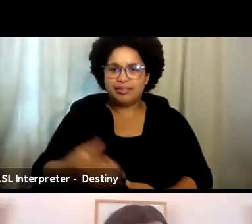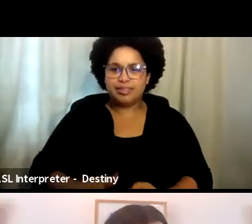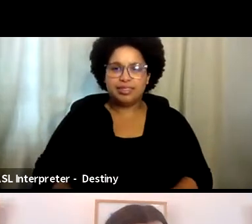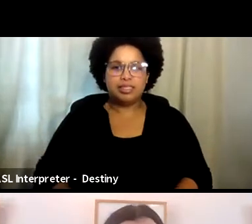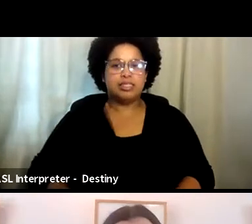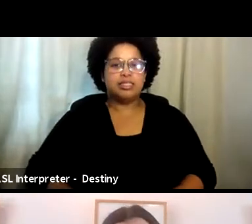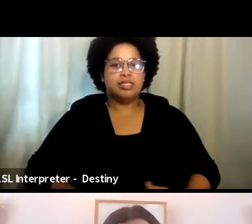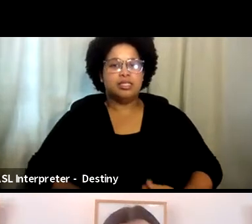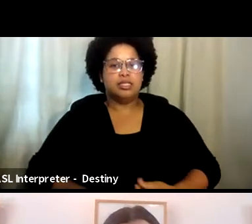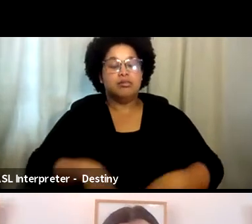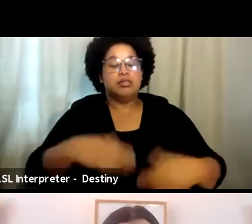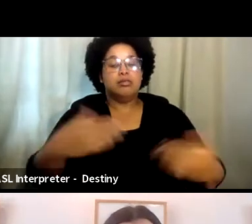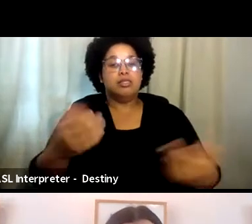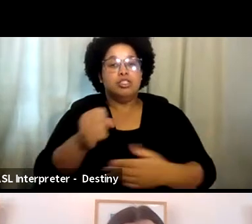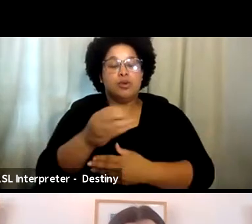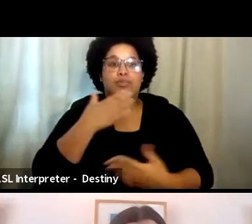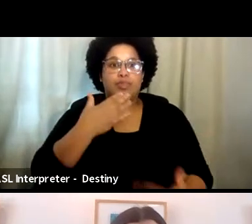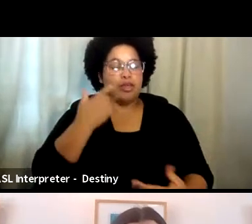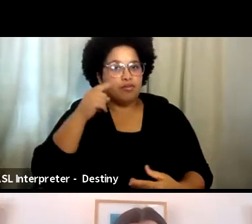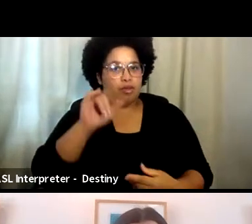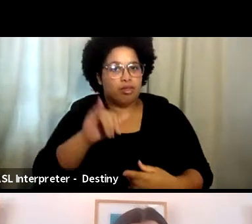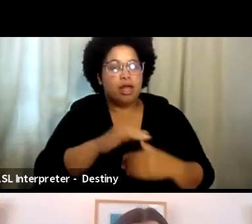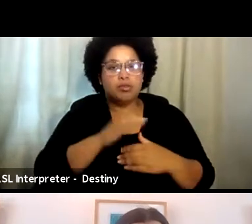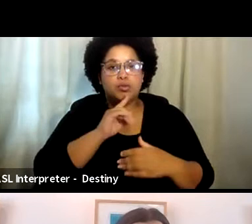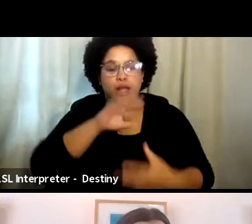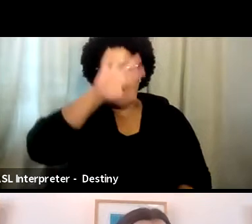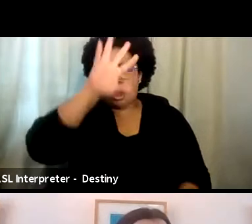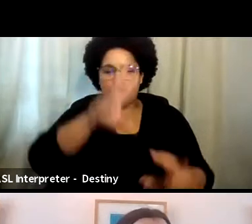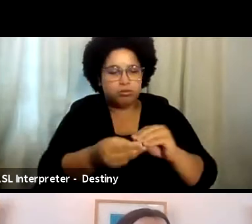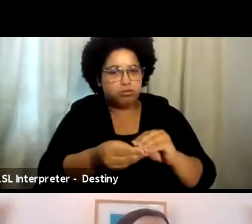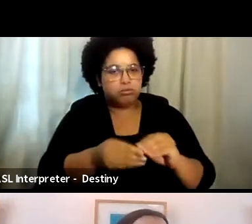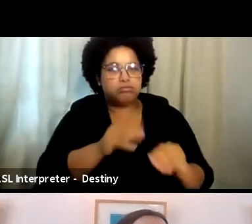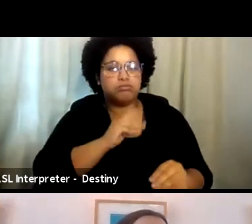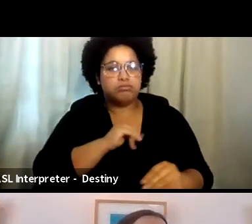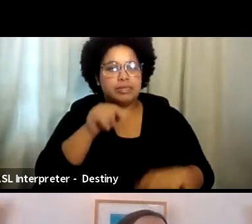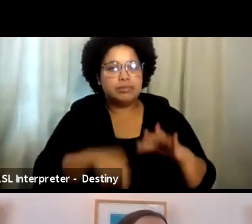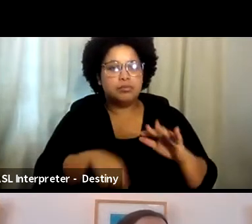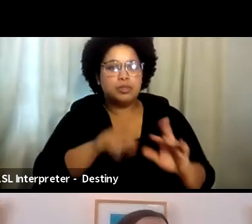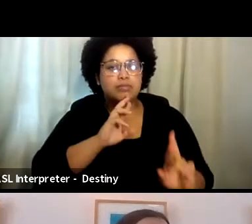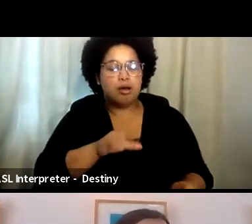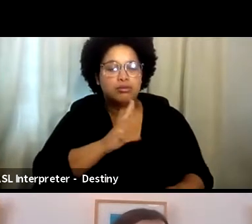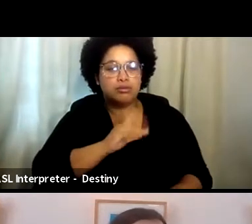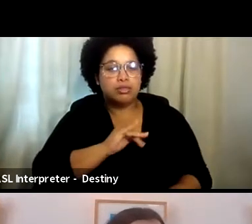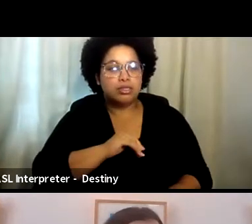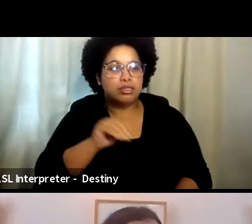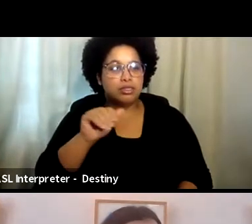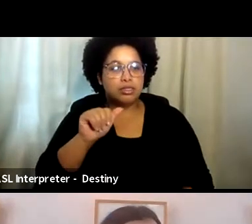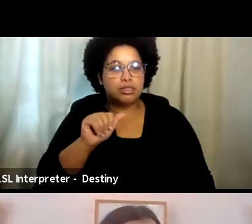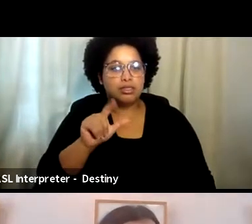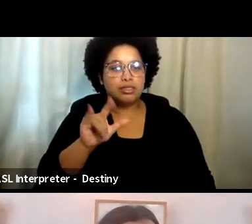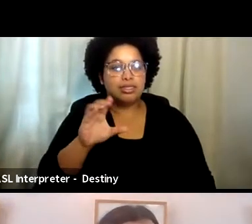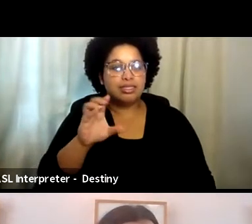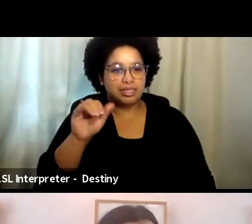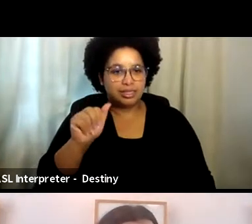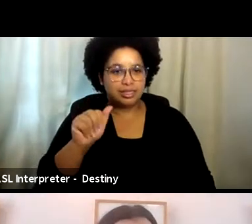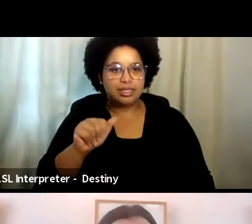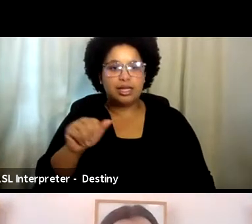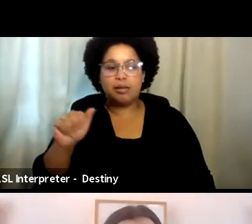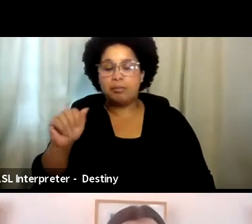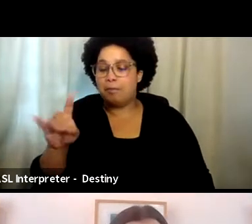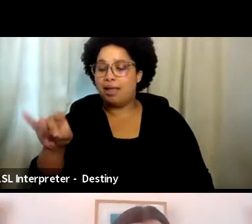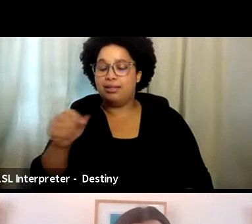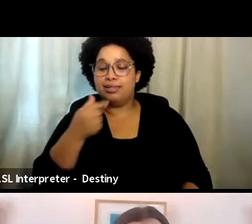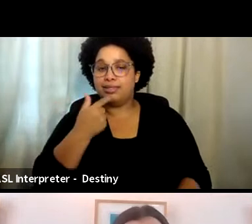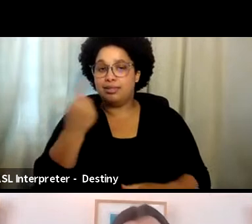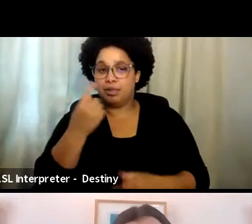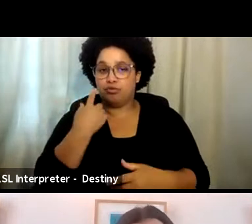Yeah. So thank you for that. was a comprehensive response. Alicia, want to ask you. So Amanda's just laid something out that